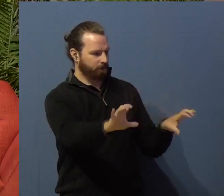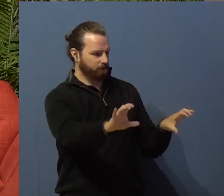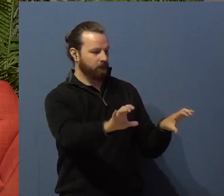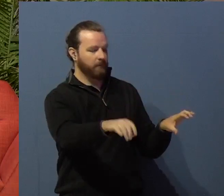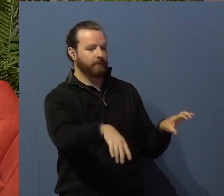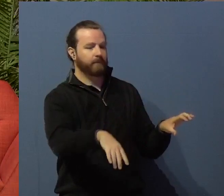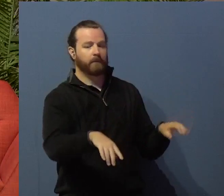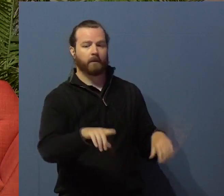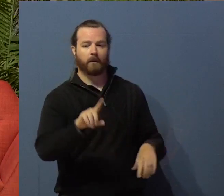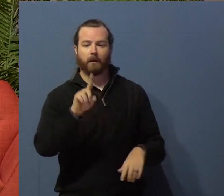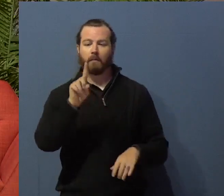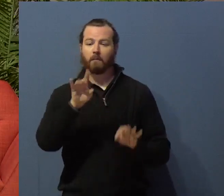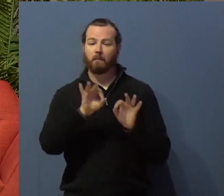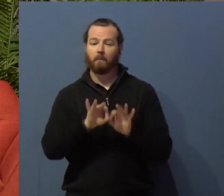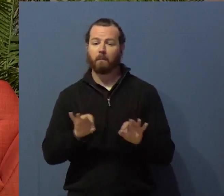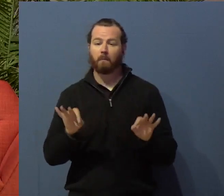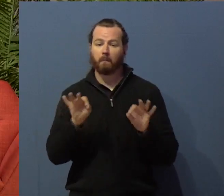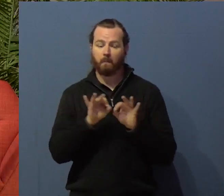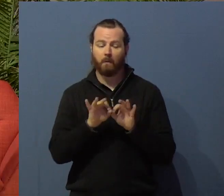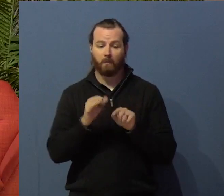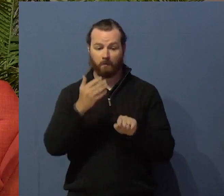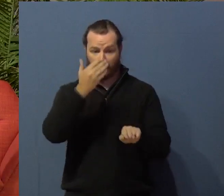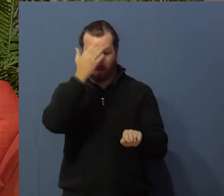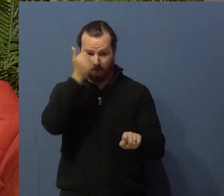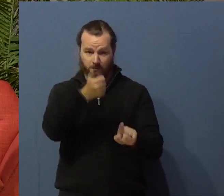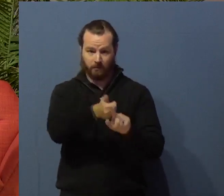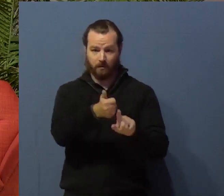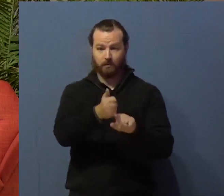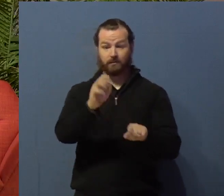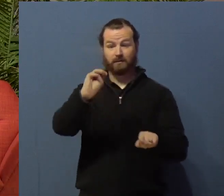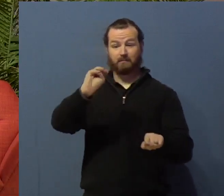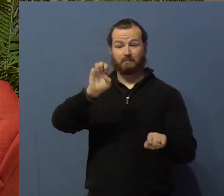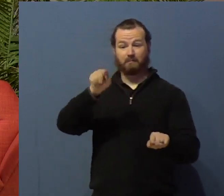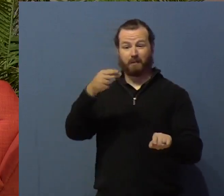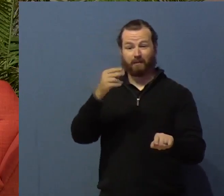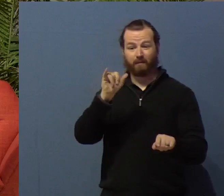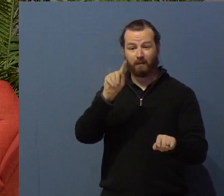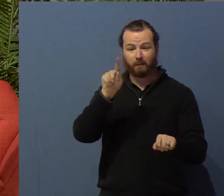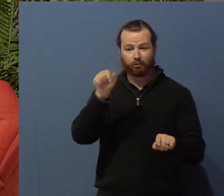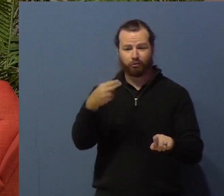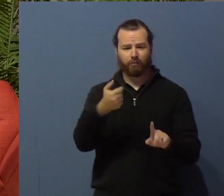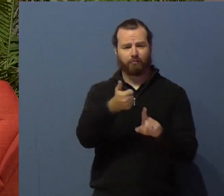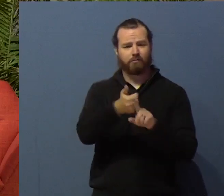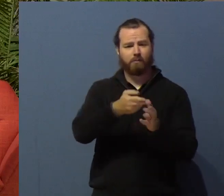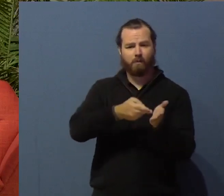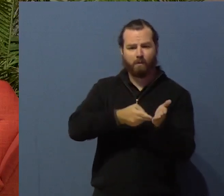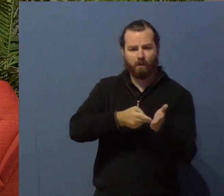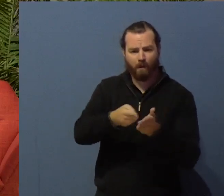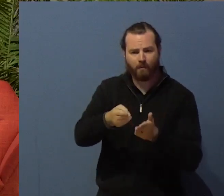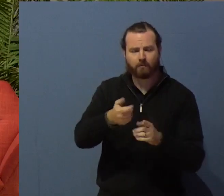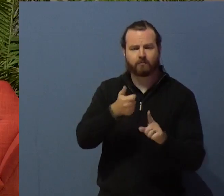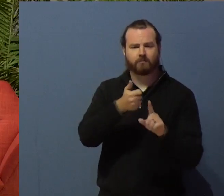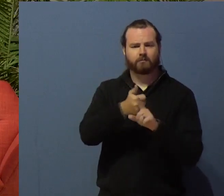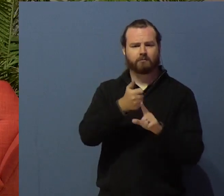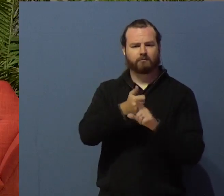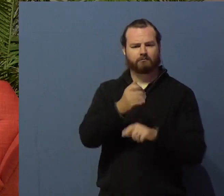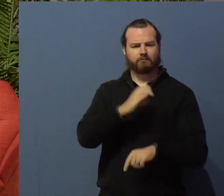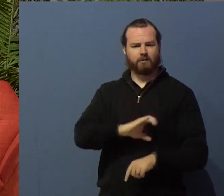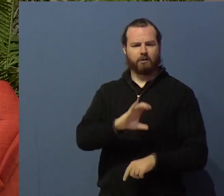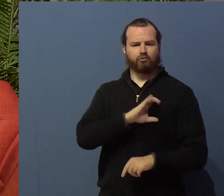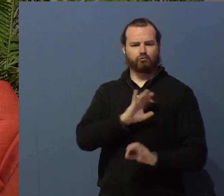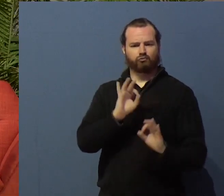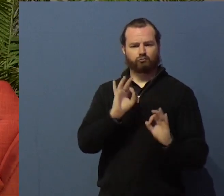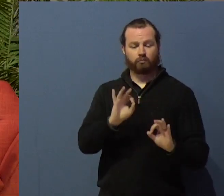Because of Mephibosheth's character, even though he is a person with a limp, victim of circumstance,